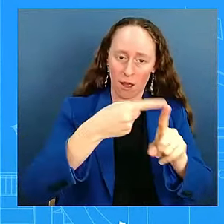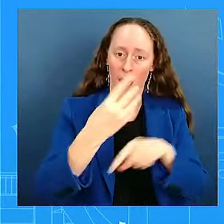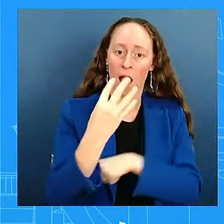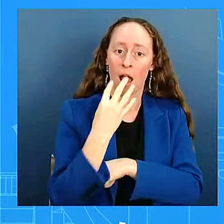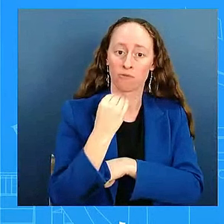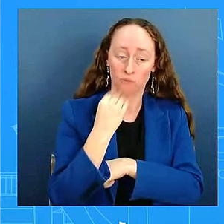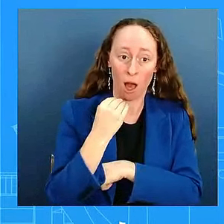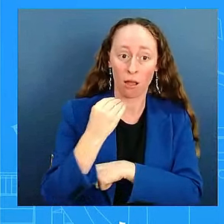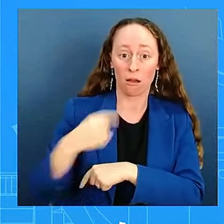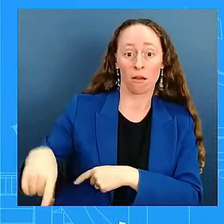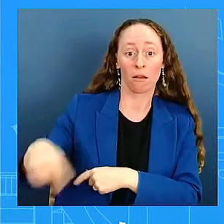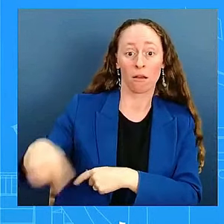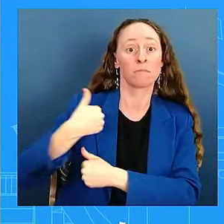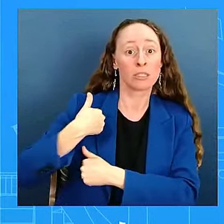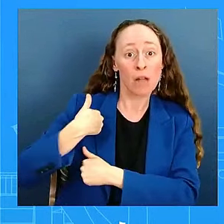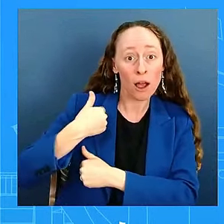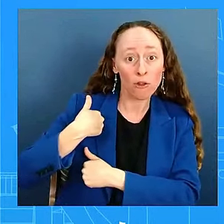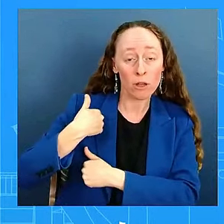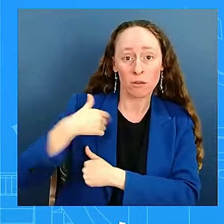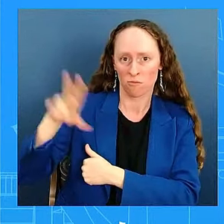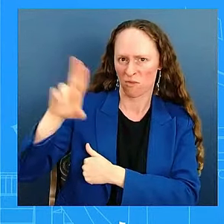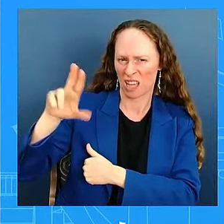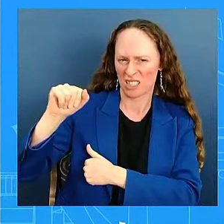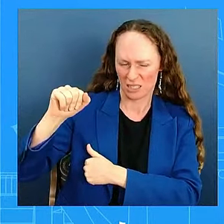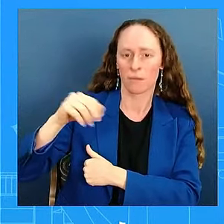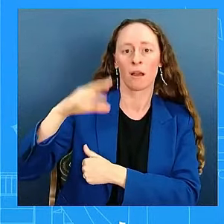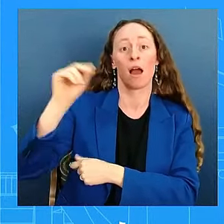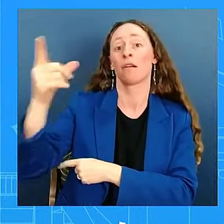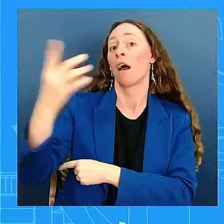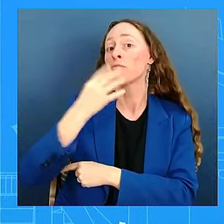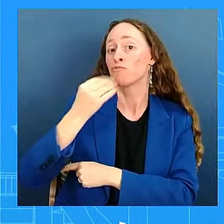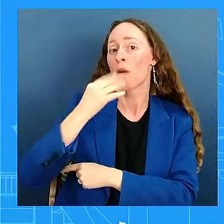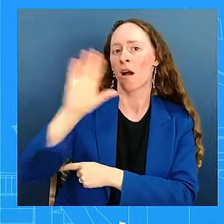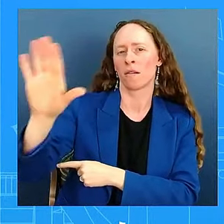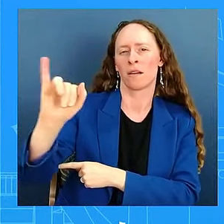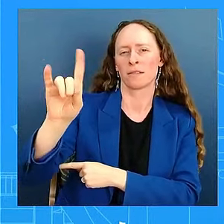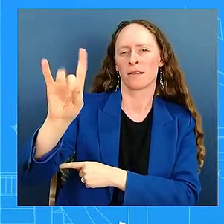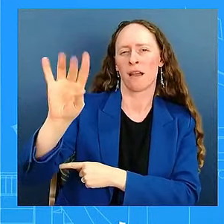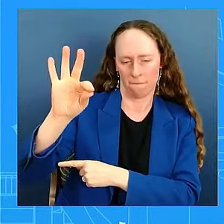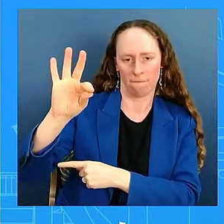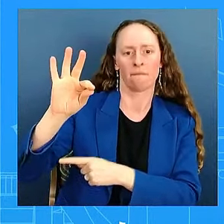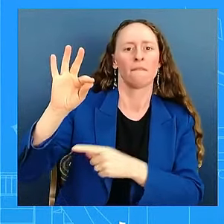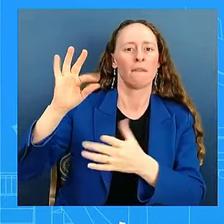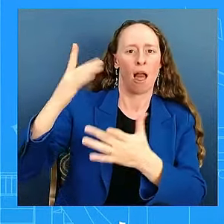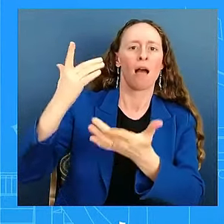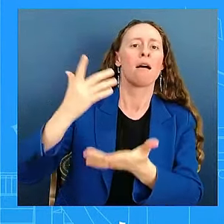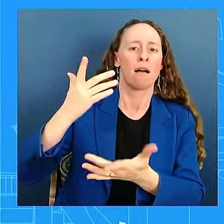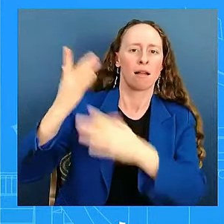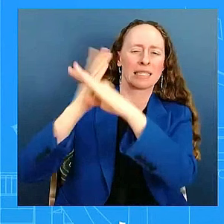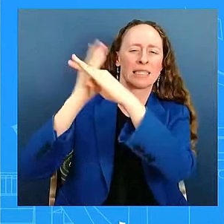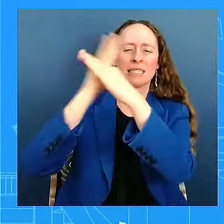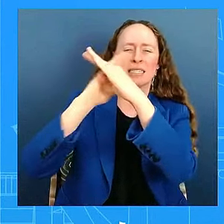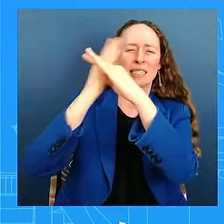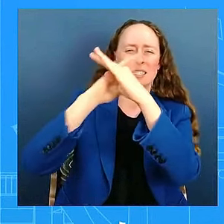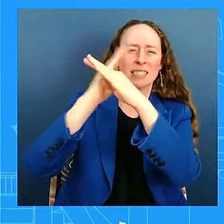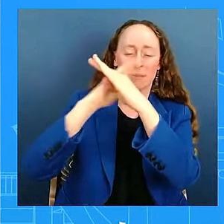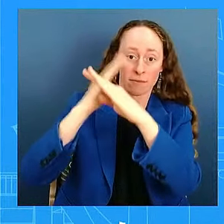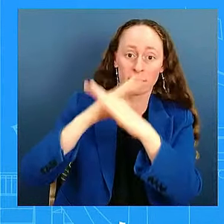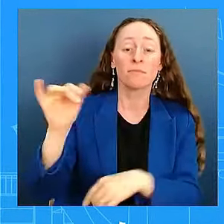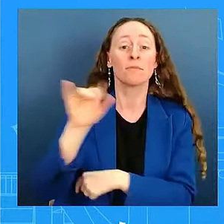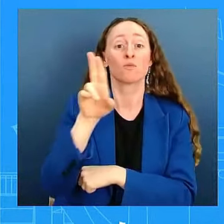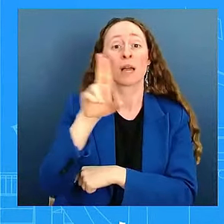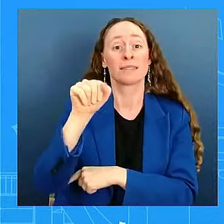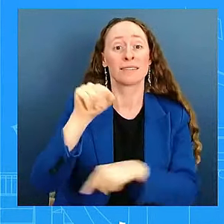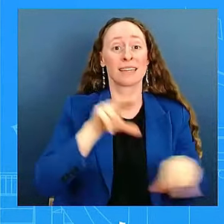to help defend Israel against this attack. U.S. destroyers joined Israeli air defense units in